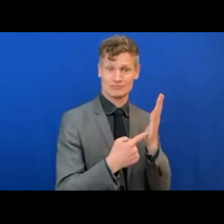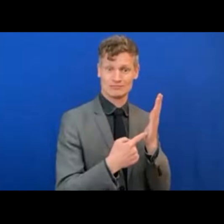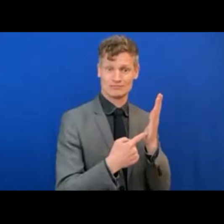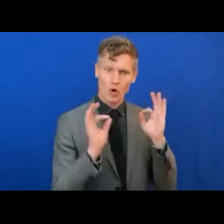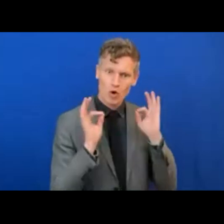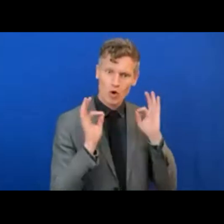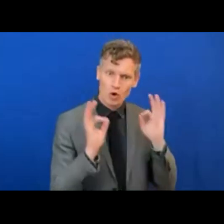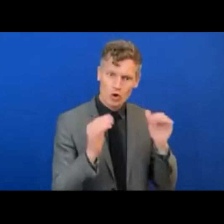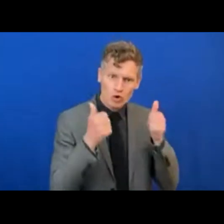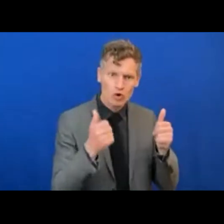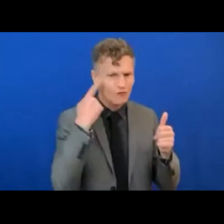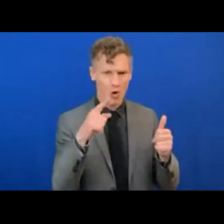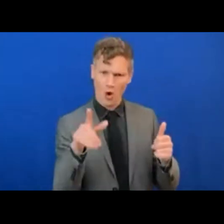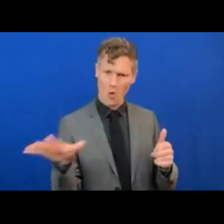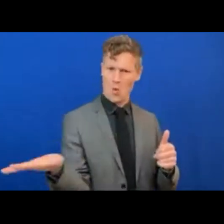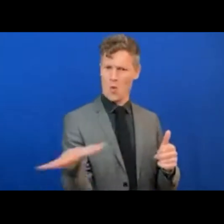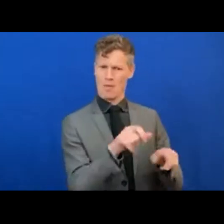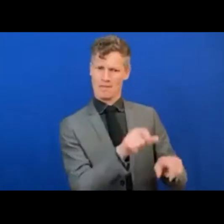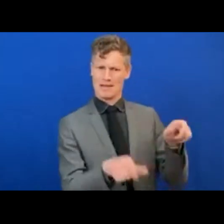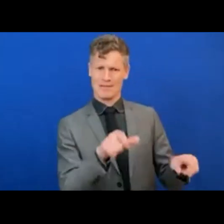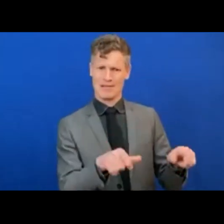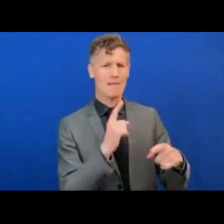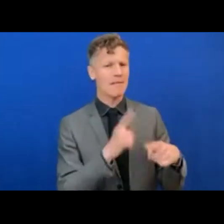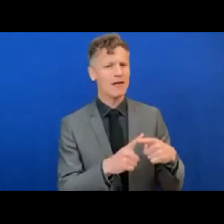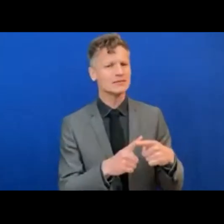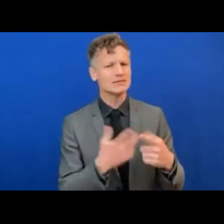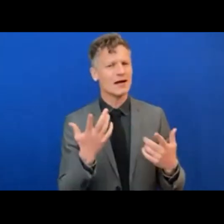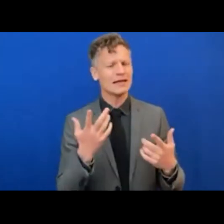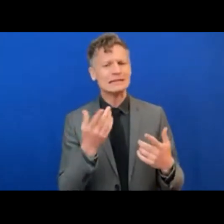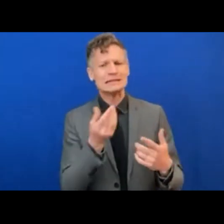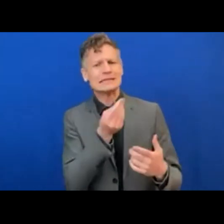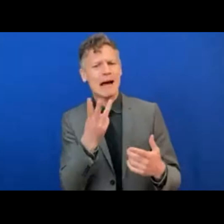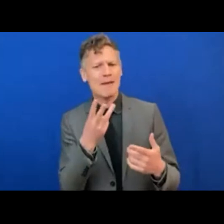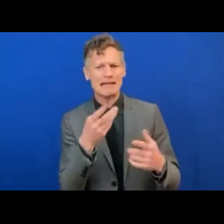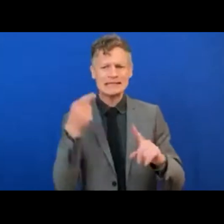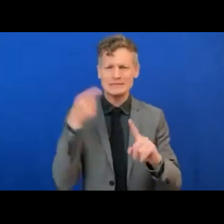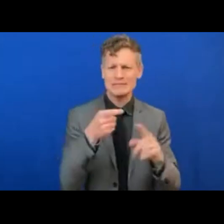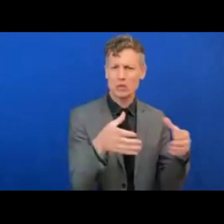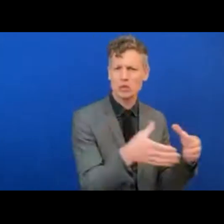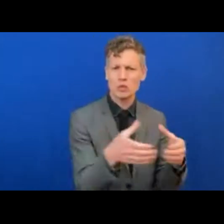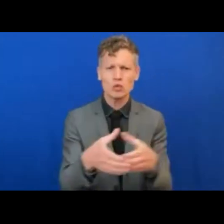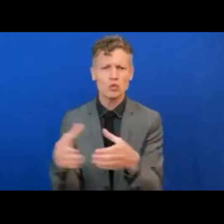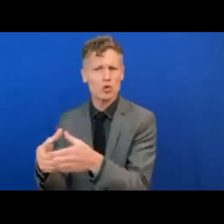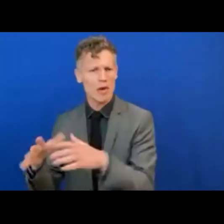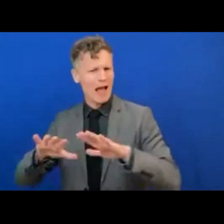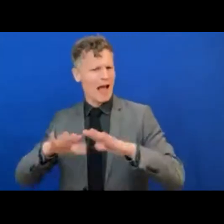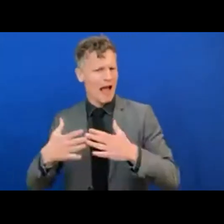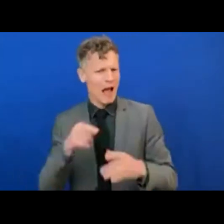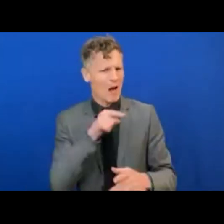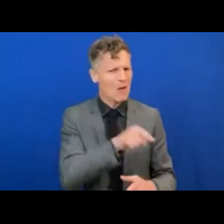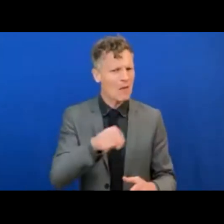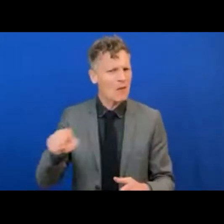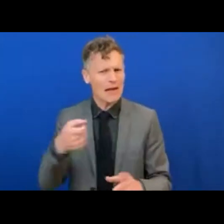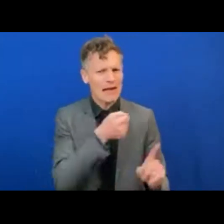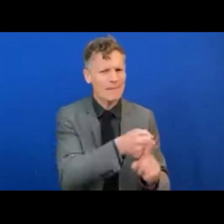And also, what does it mean for specific target groups? So, our next panelist, Michael Hoden, leads the Global Coalition